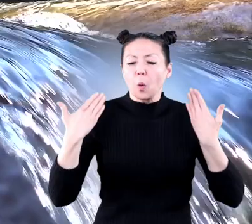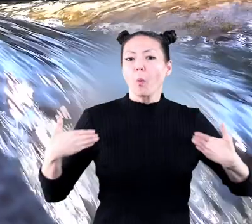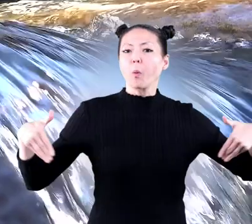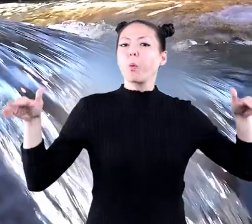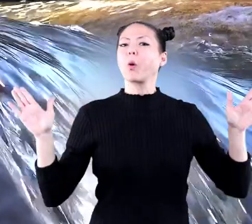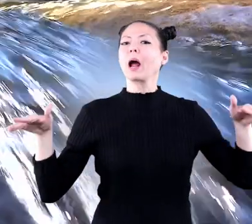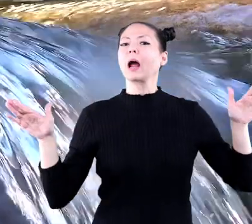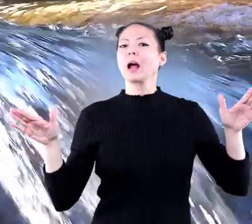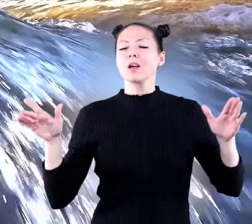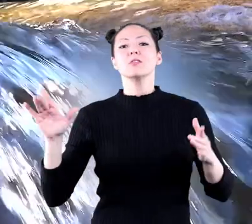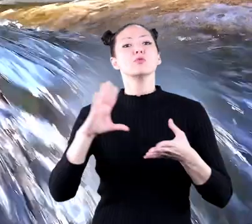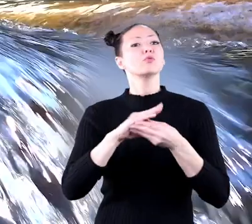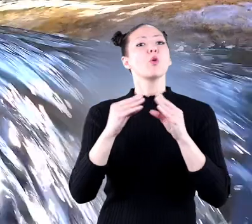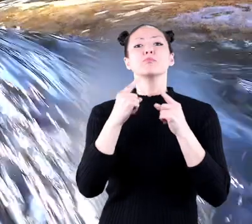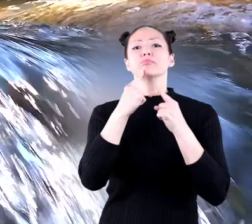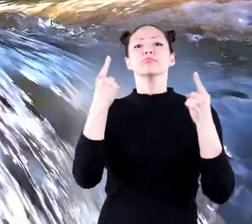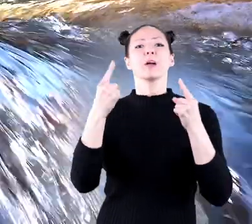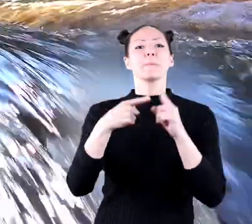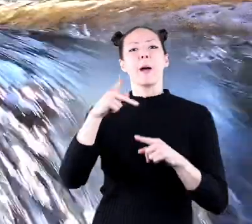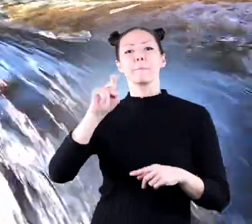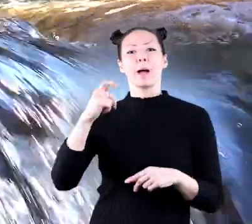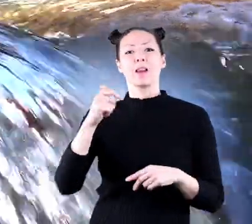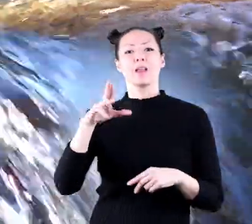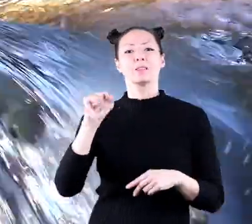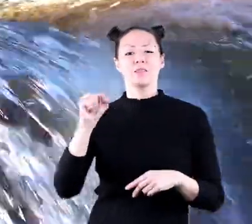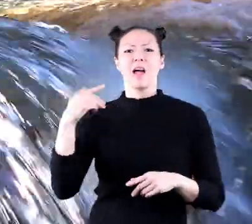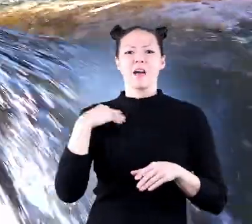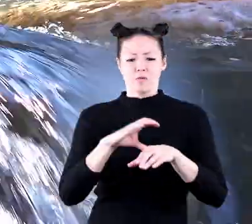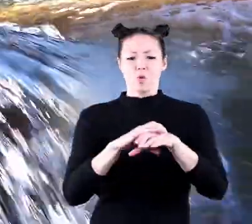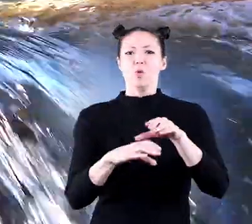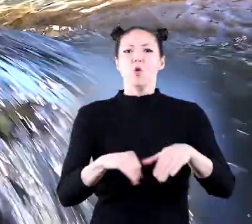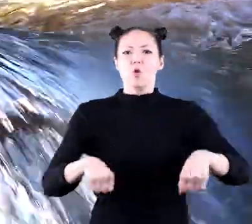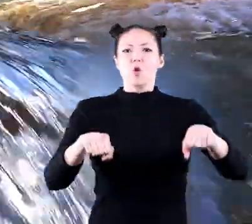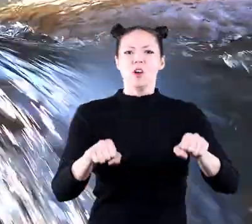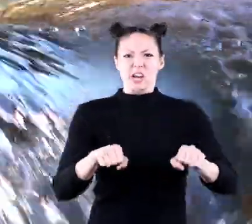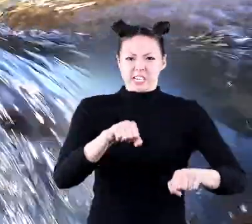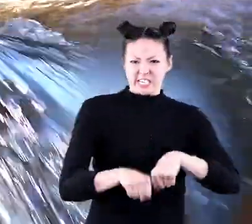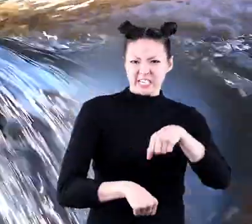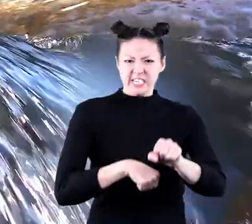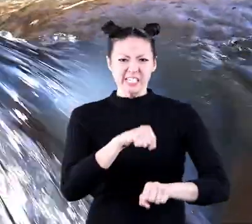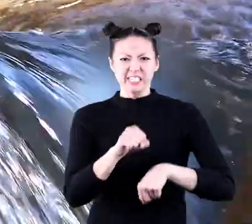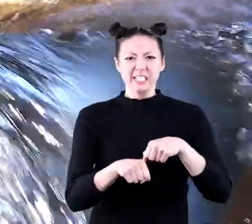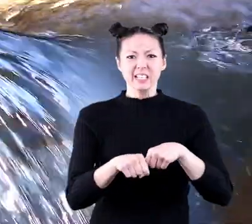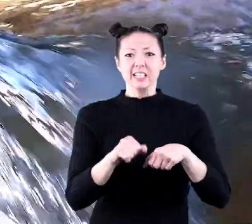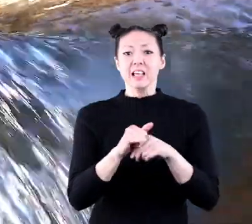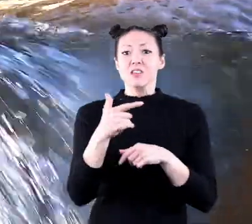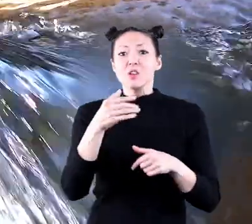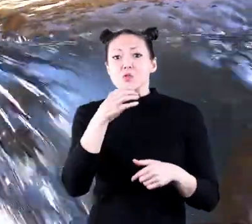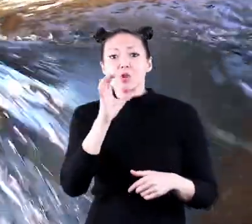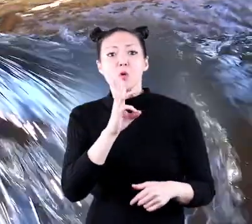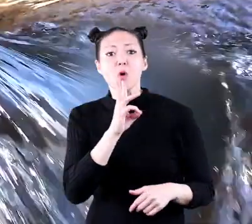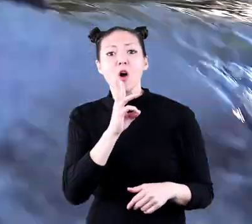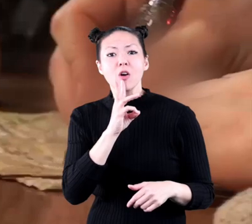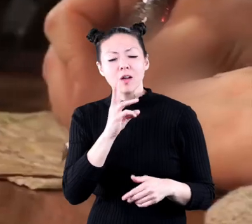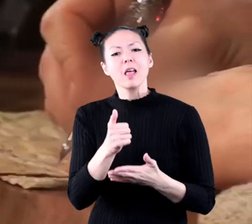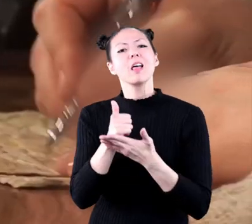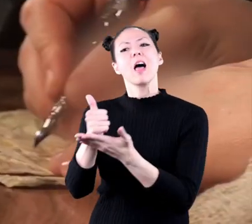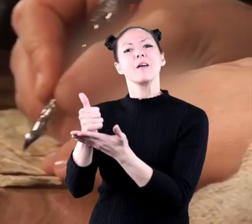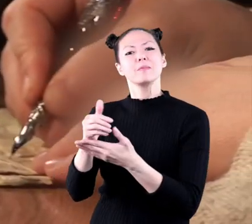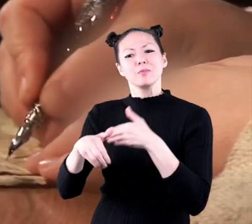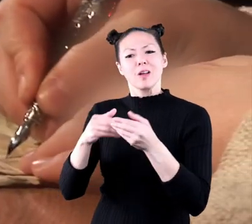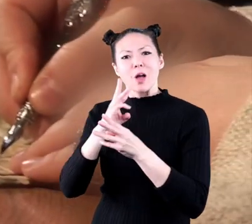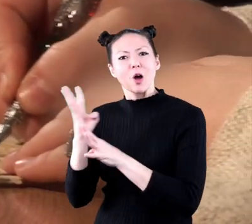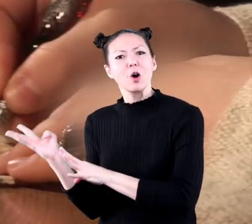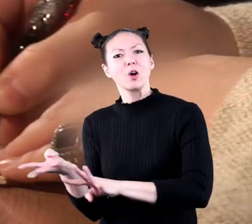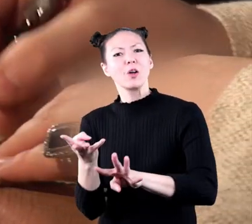One of the stories about Pegasus says that his hooves dug out a spring and anyone who drank the water was given